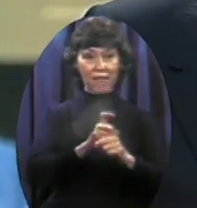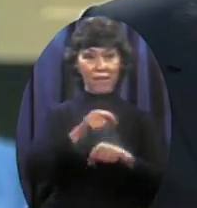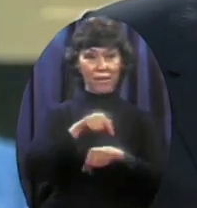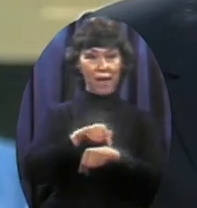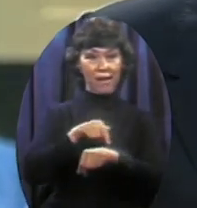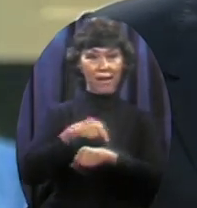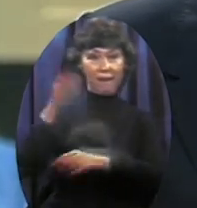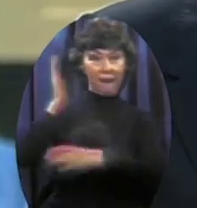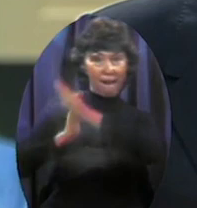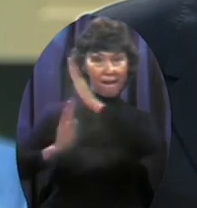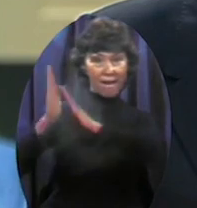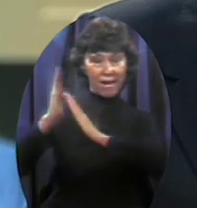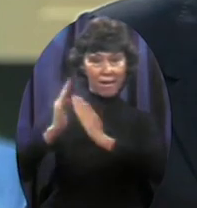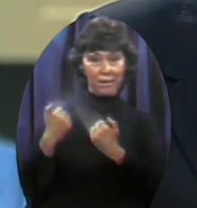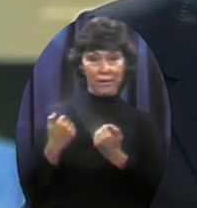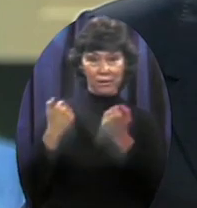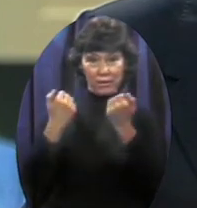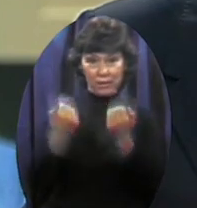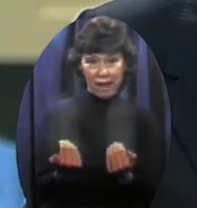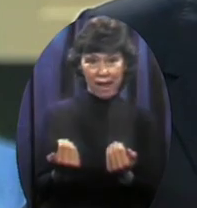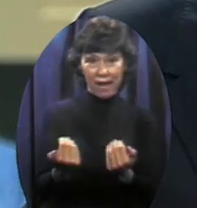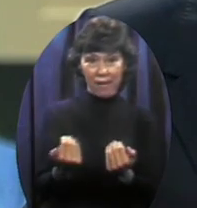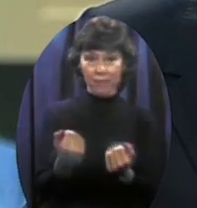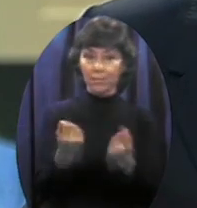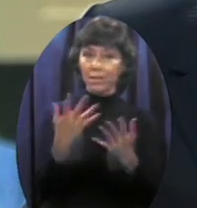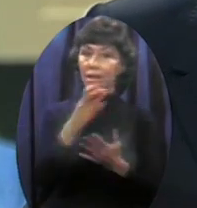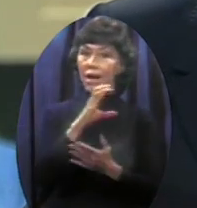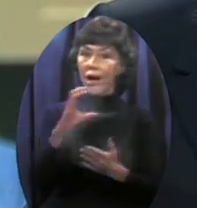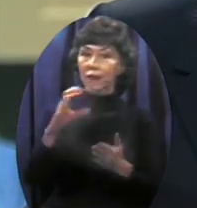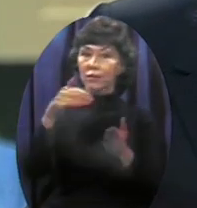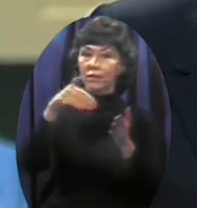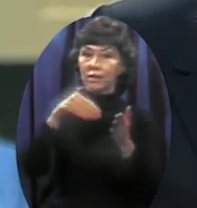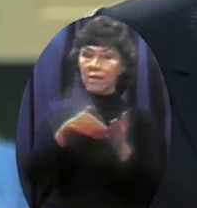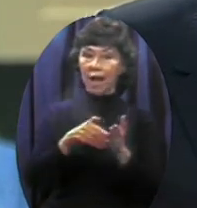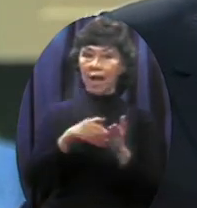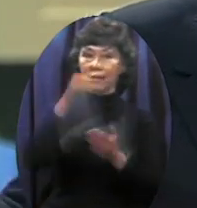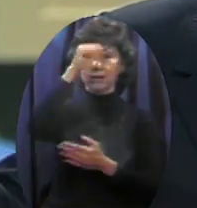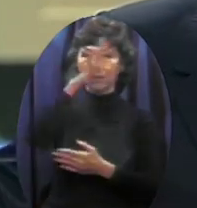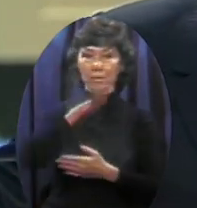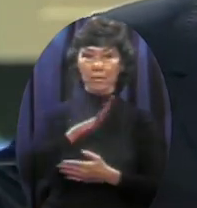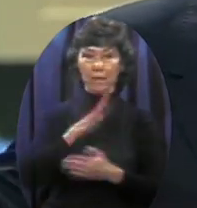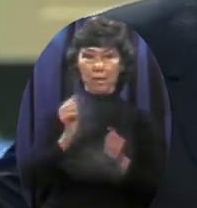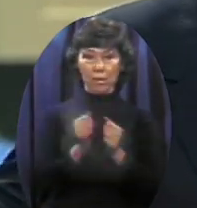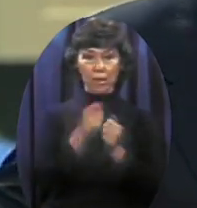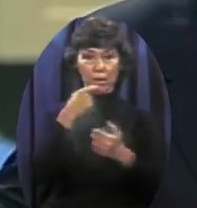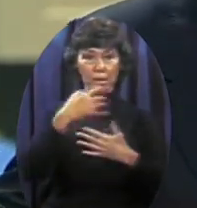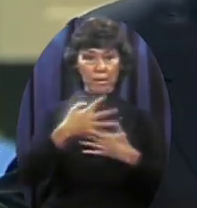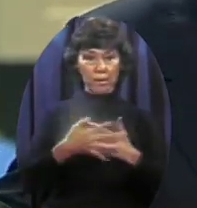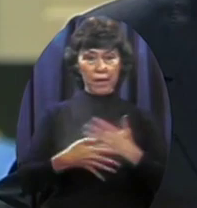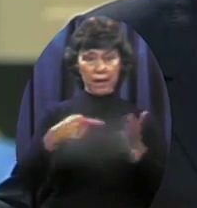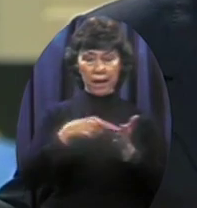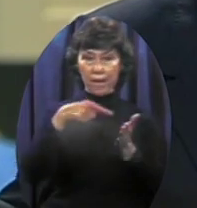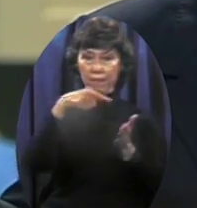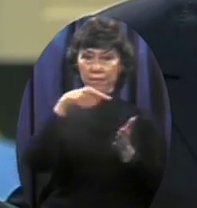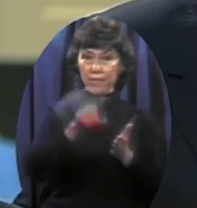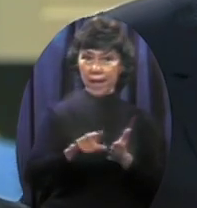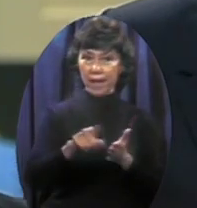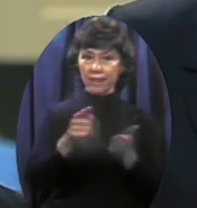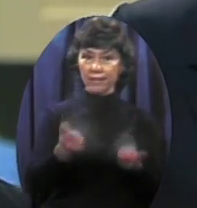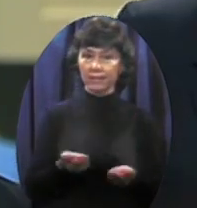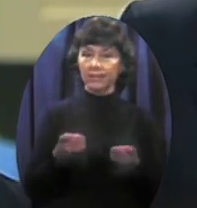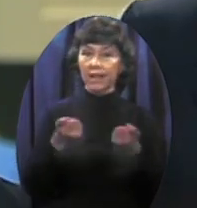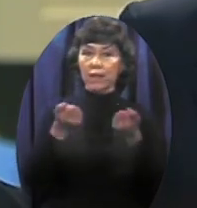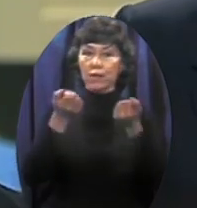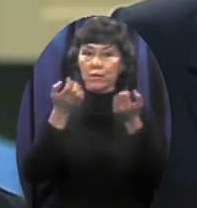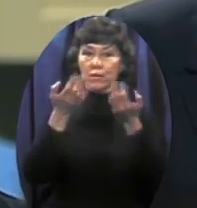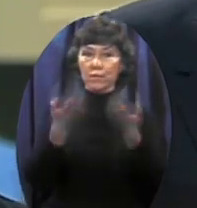hundreds of thousands with their blood have paid the supreme sacrifice to make our worship of God in this congregation and